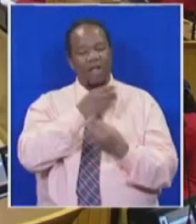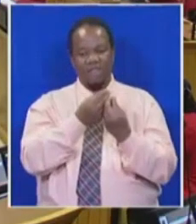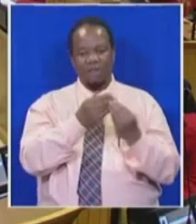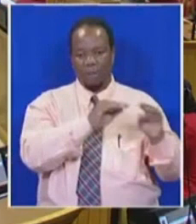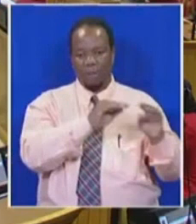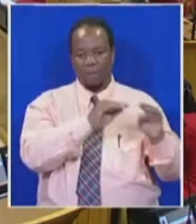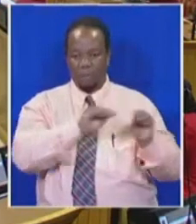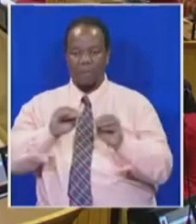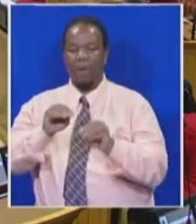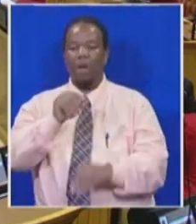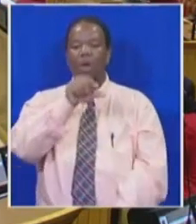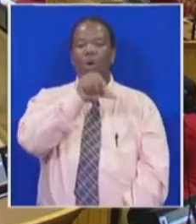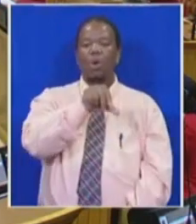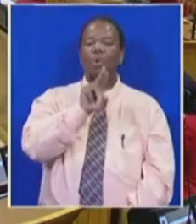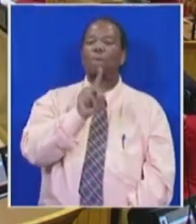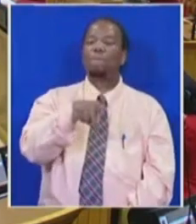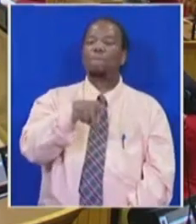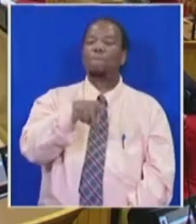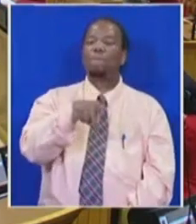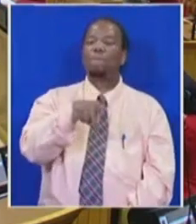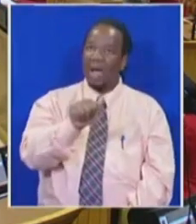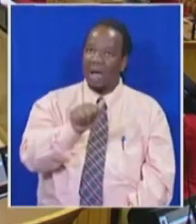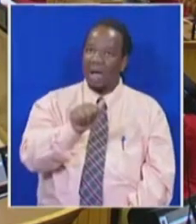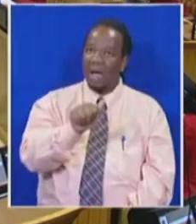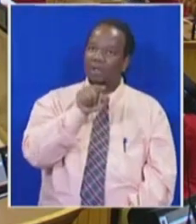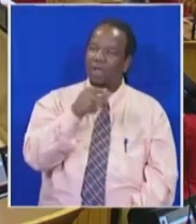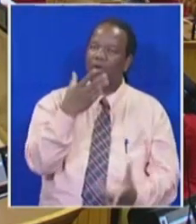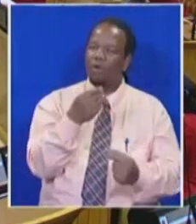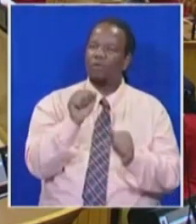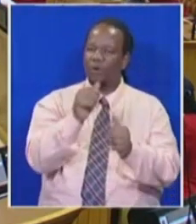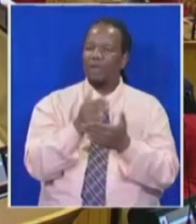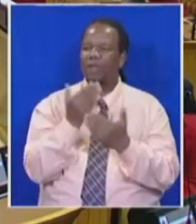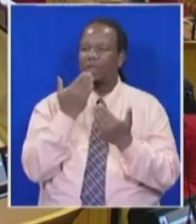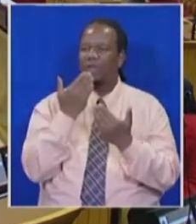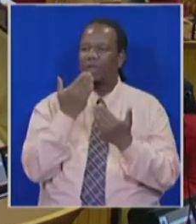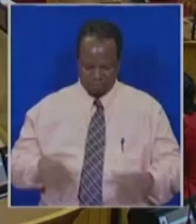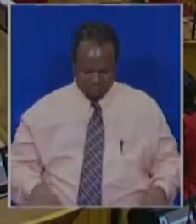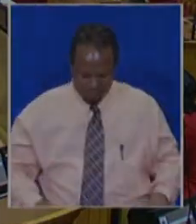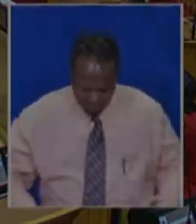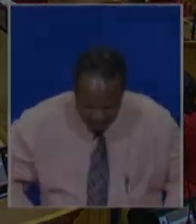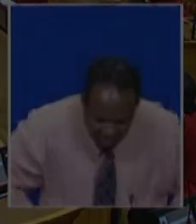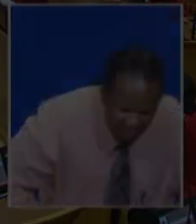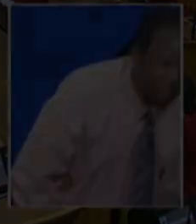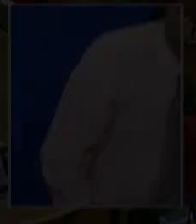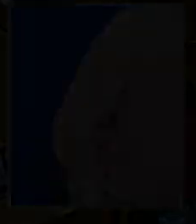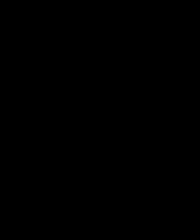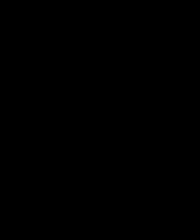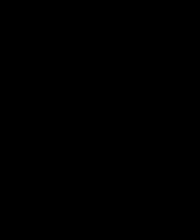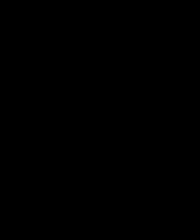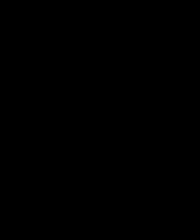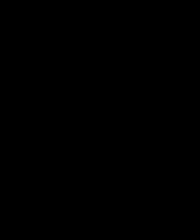the Gupta phenomenon which you must have to deal with in your own right. Thank you very much. Thank you very much. Thank you. Thank you.